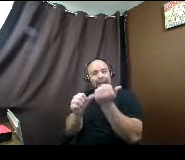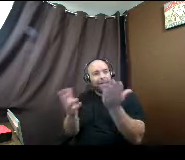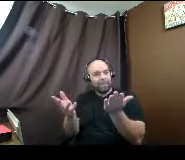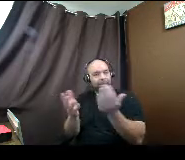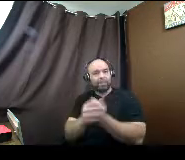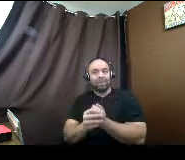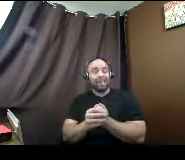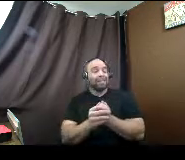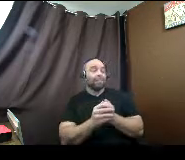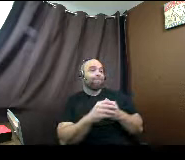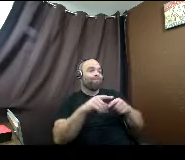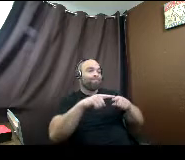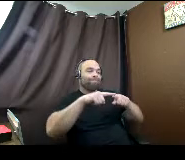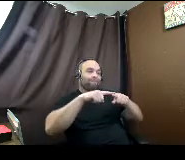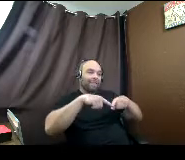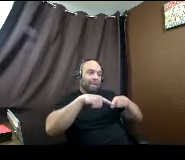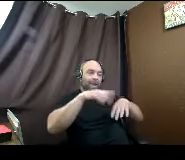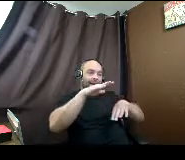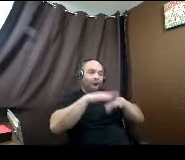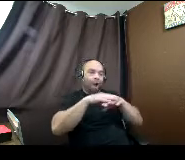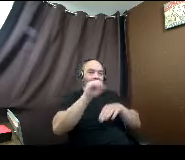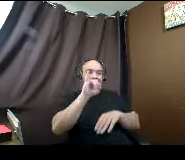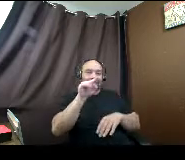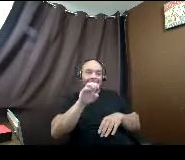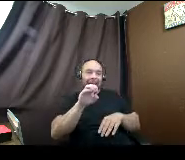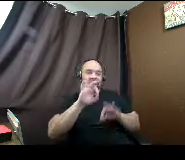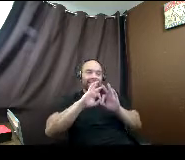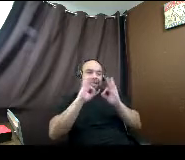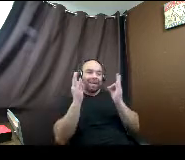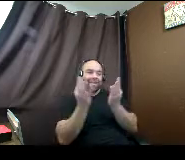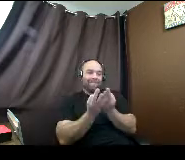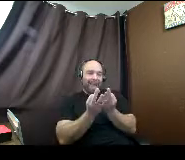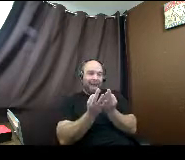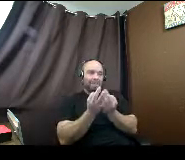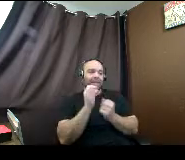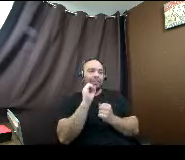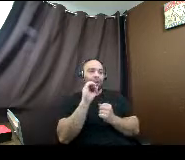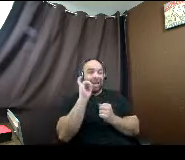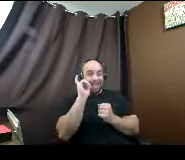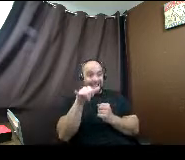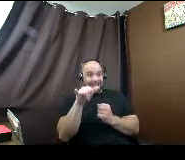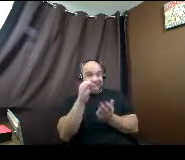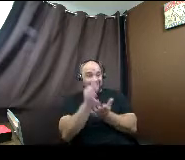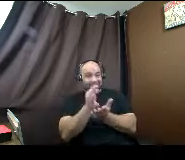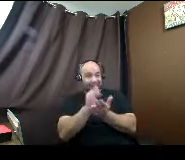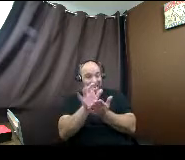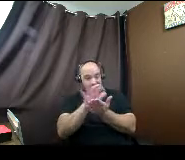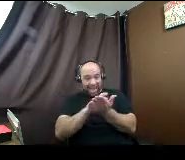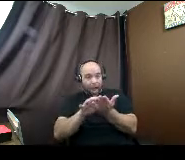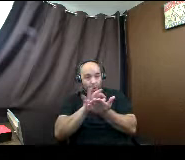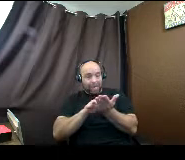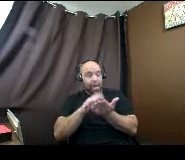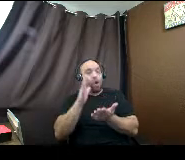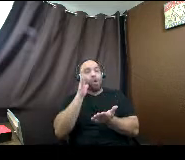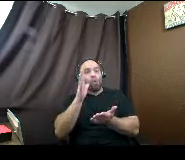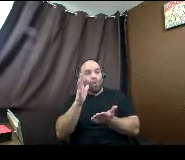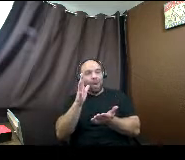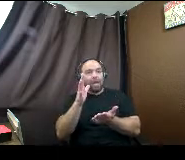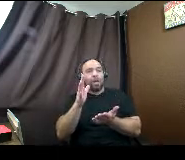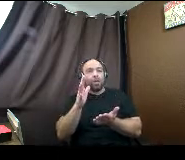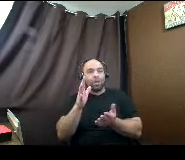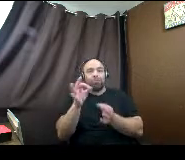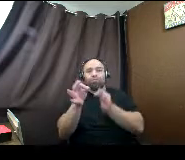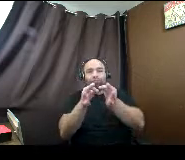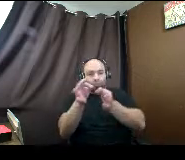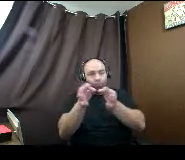depends on the size of the family. that financial aid calculator that I talked about will walk you through and tell you what your cutoff